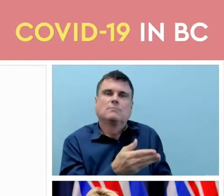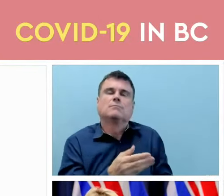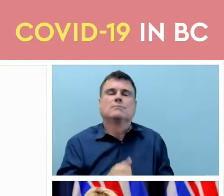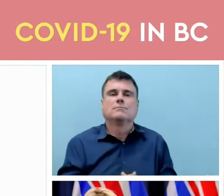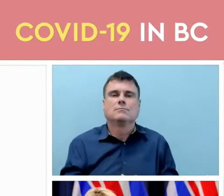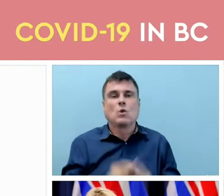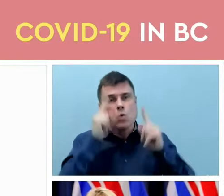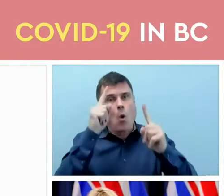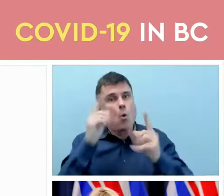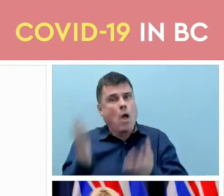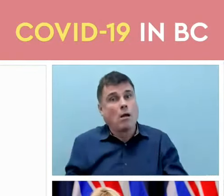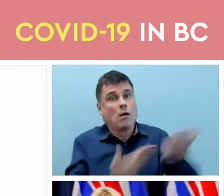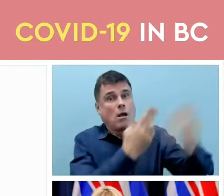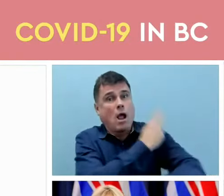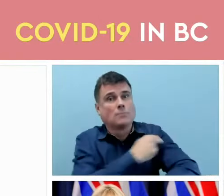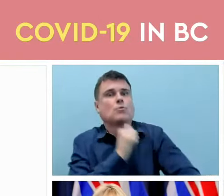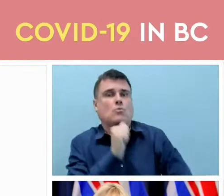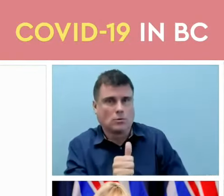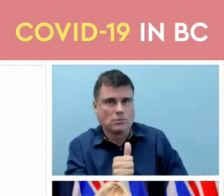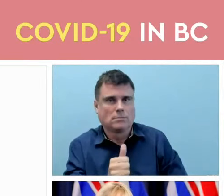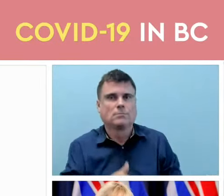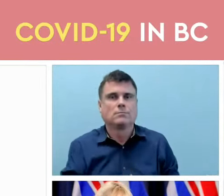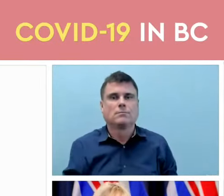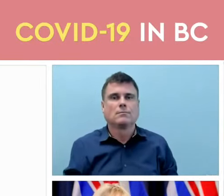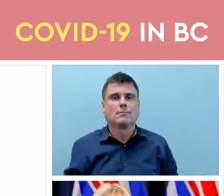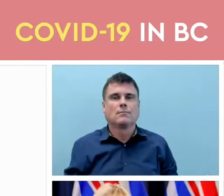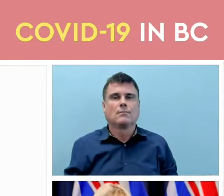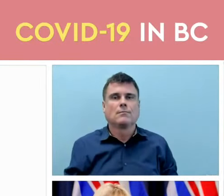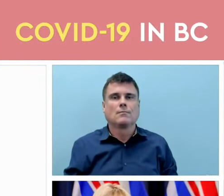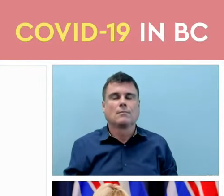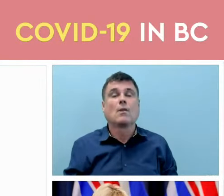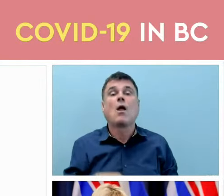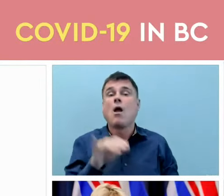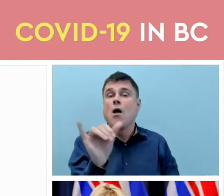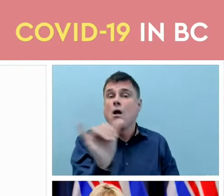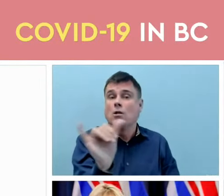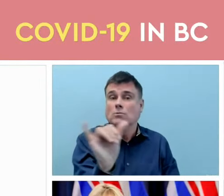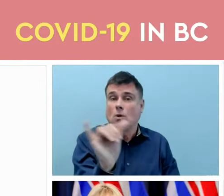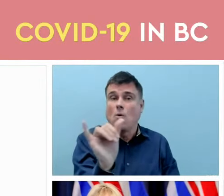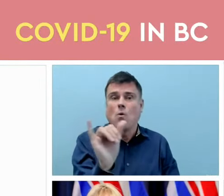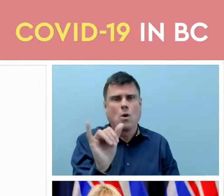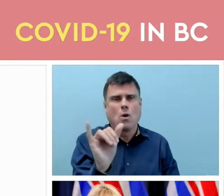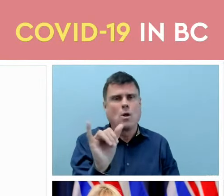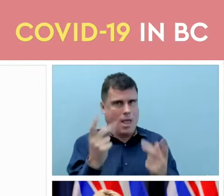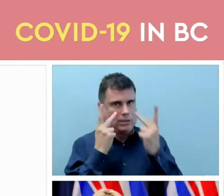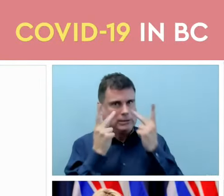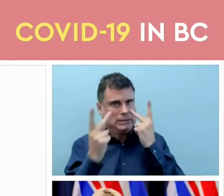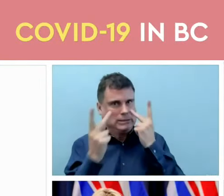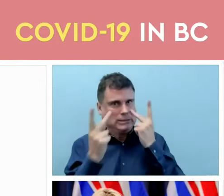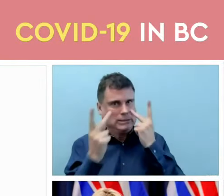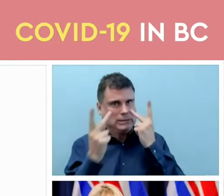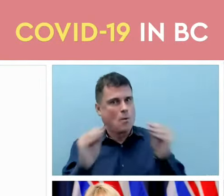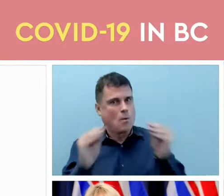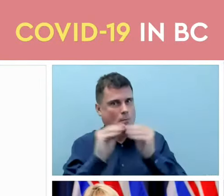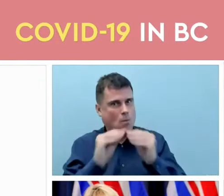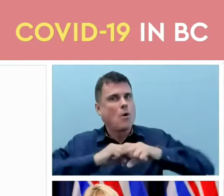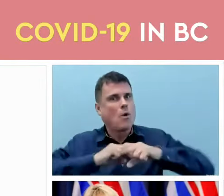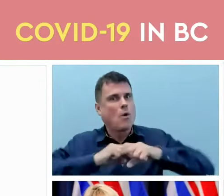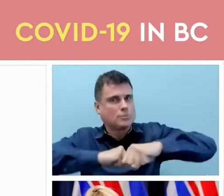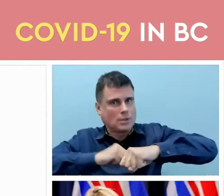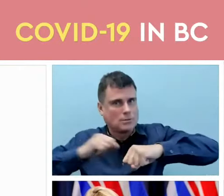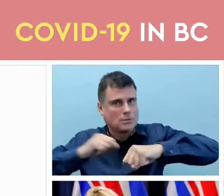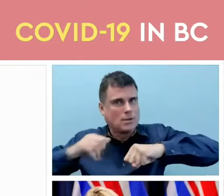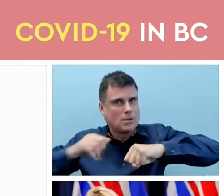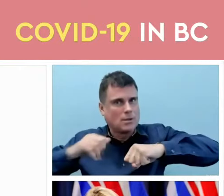Along with that, with this level of community immunity that we have now, we are in a position where we